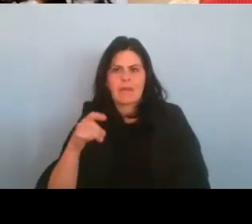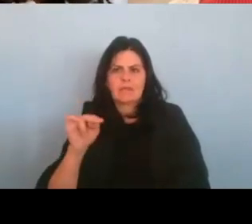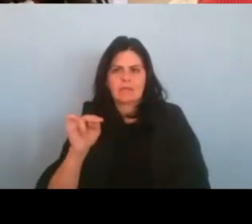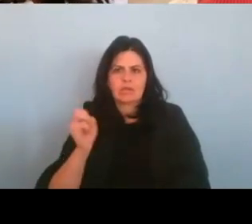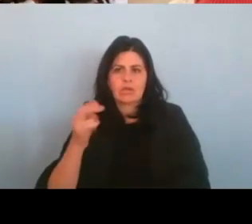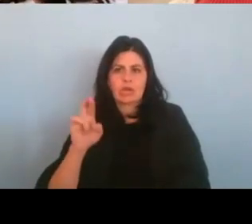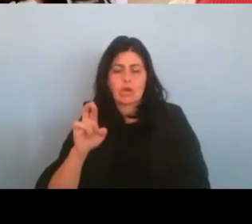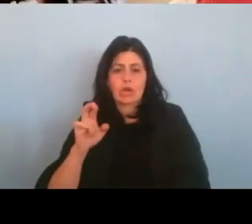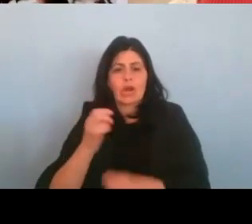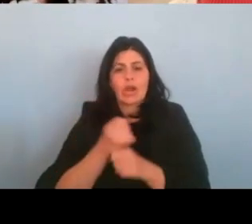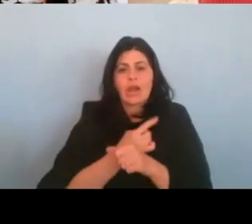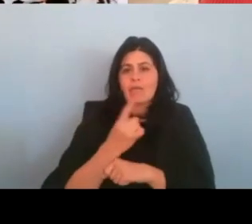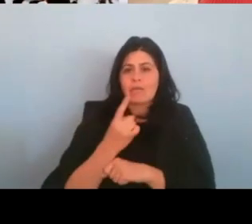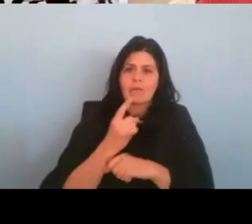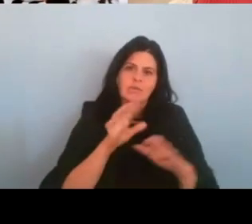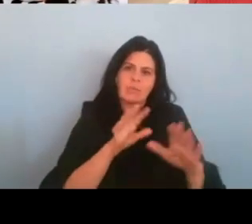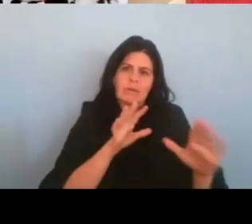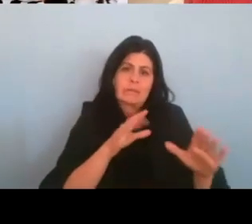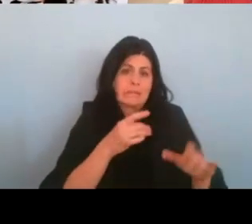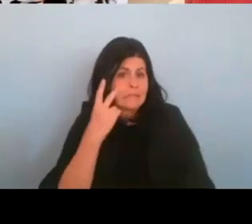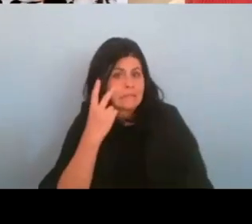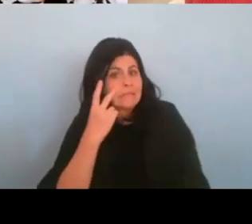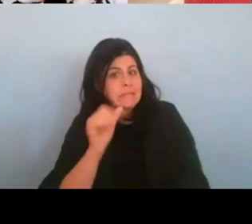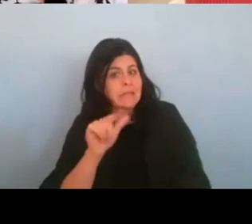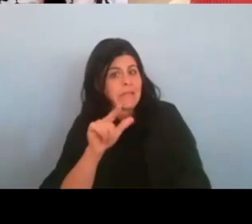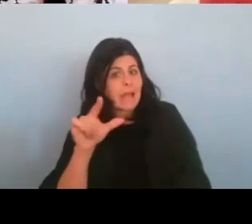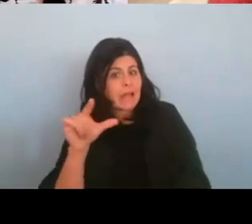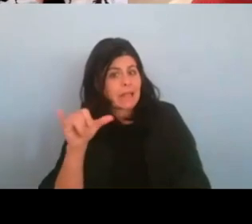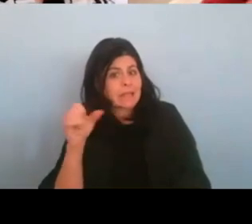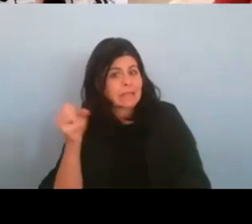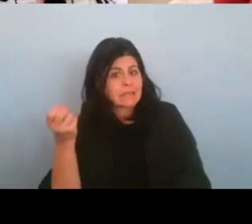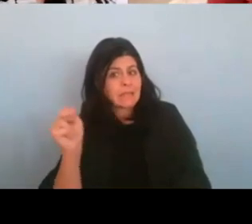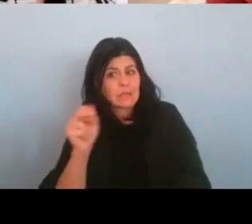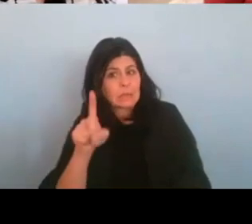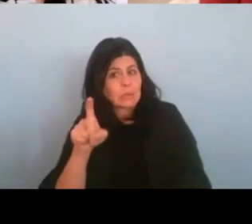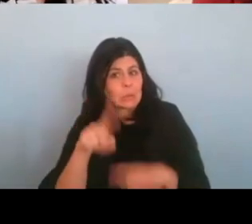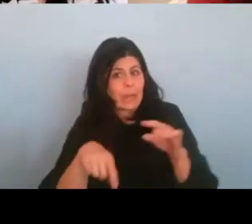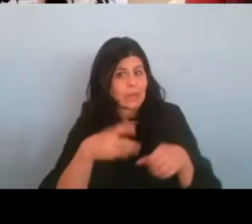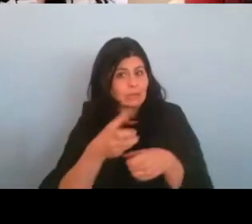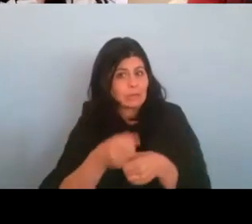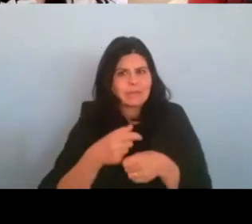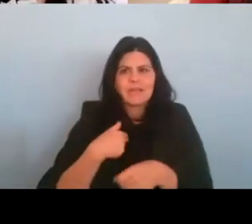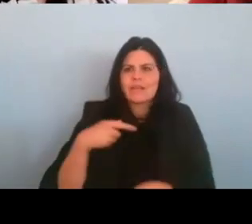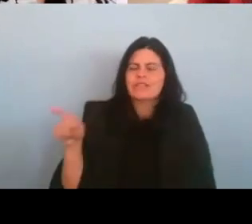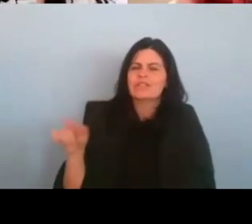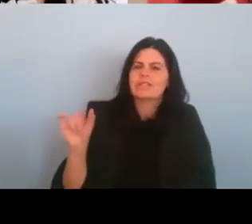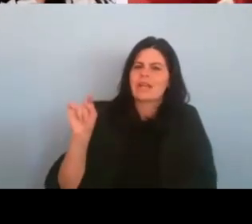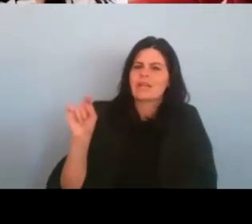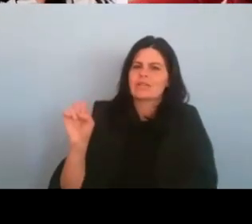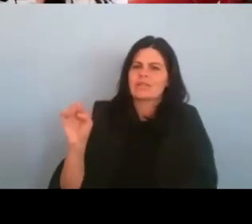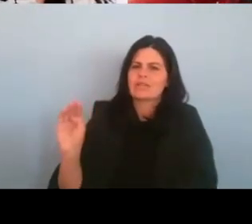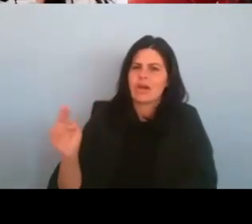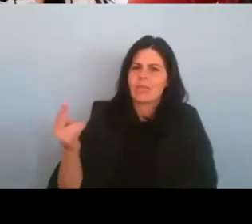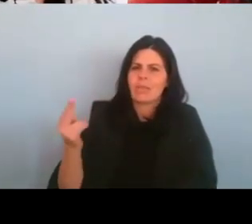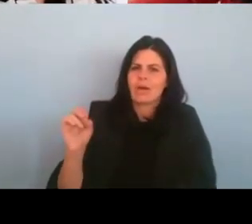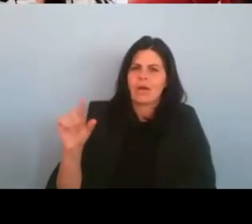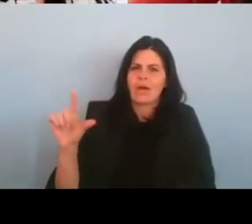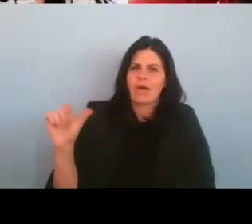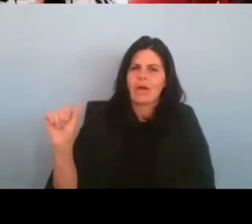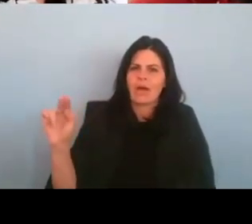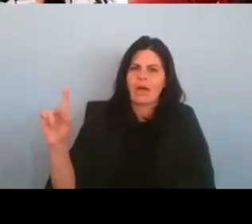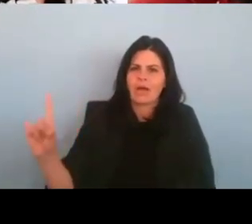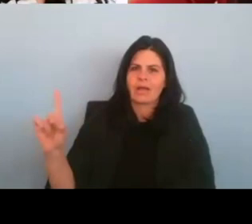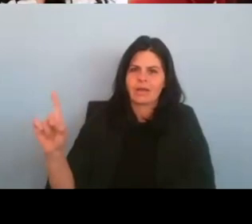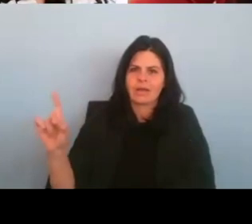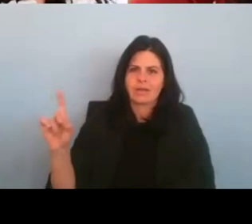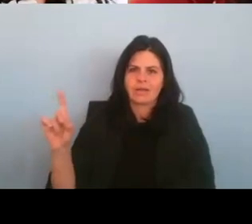See, Allison, I'm, I'm, can't be trusted. She's like the Tom Holland of this press store, not press